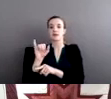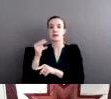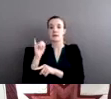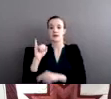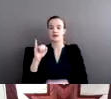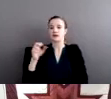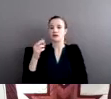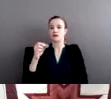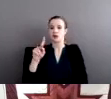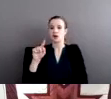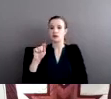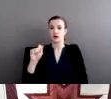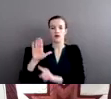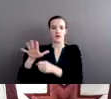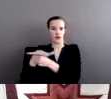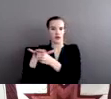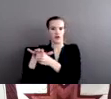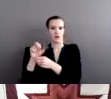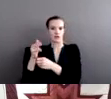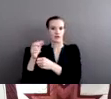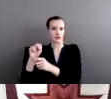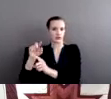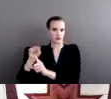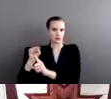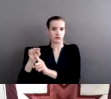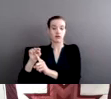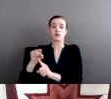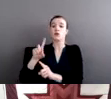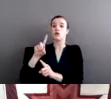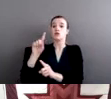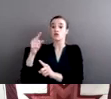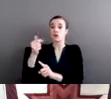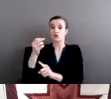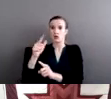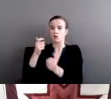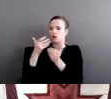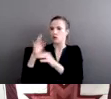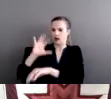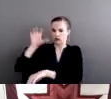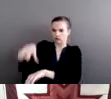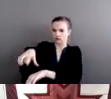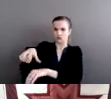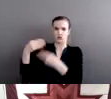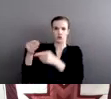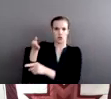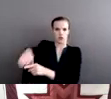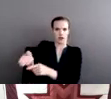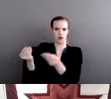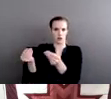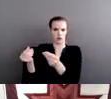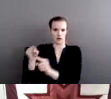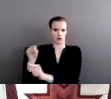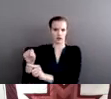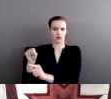So Dollar General sought to establish a store on this reservation and signed